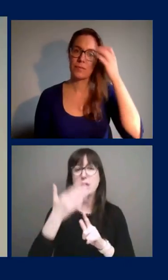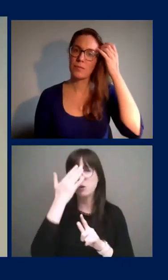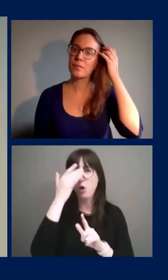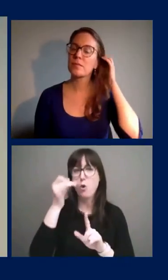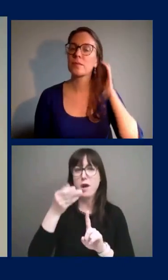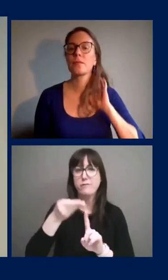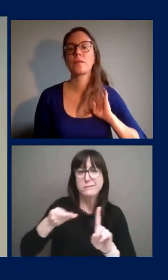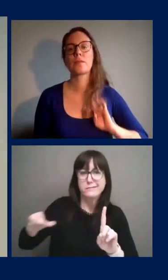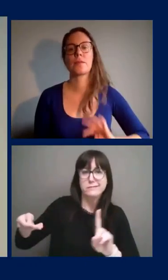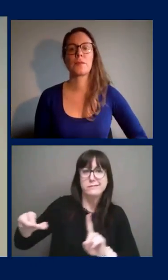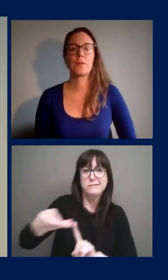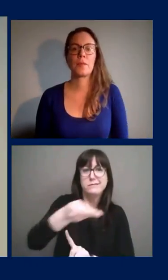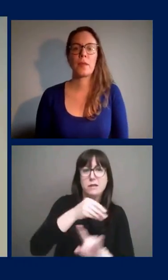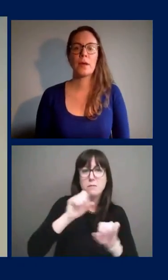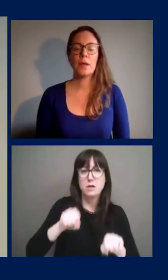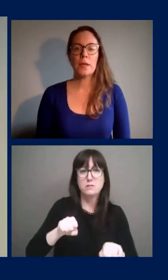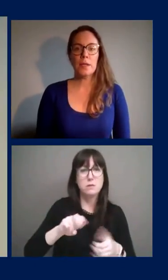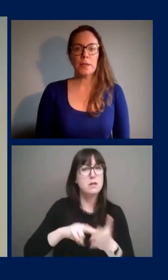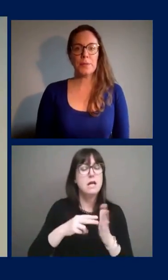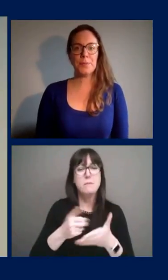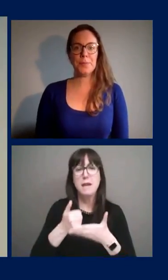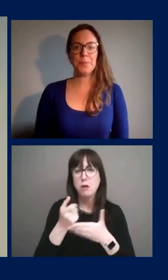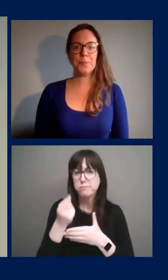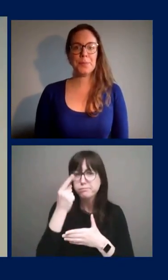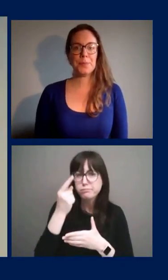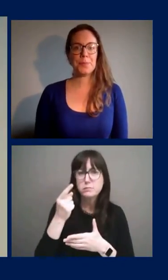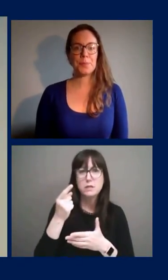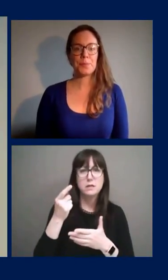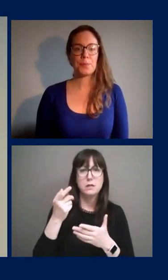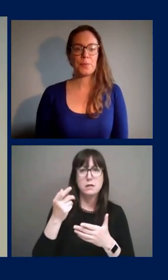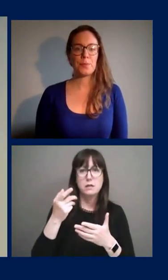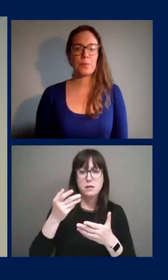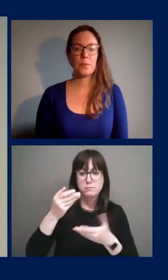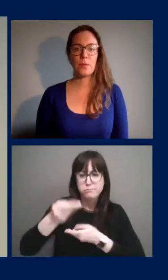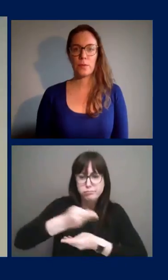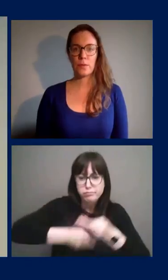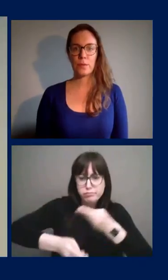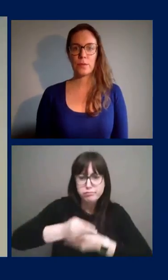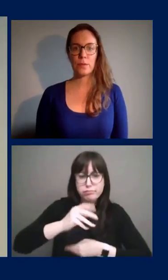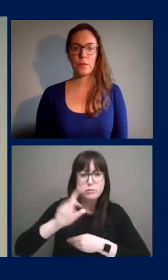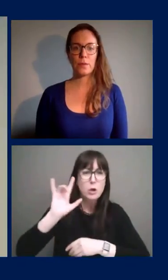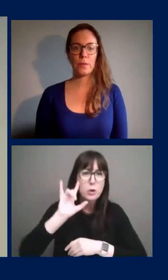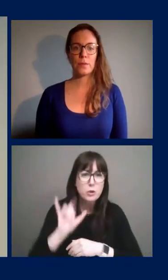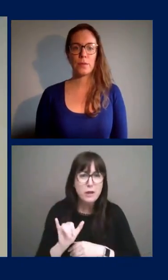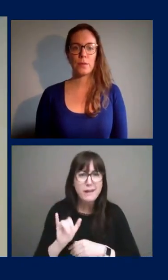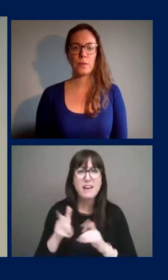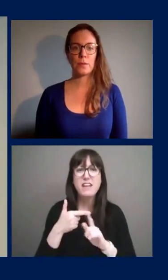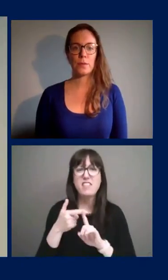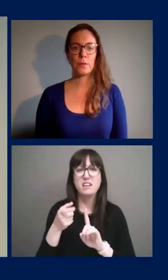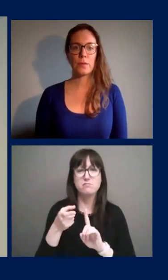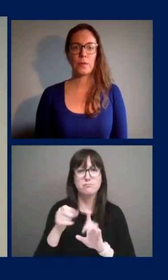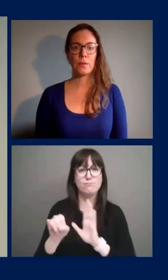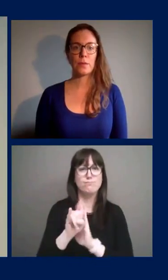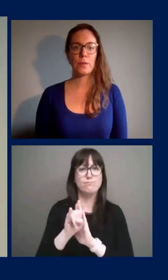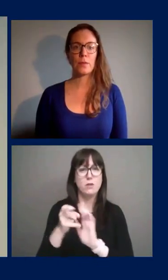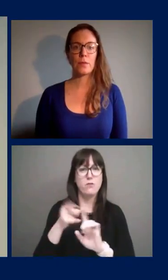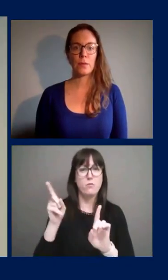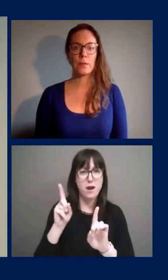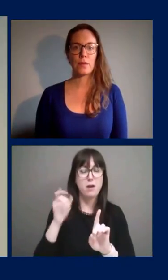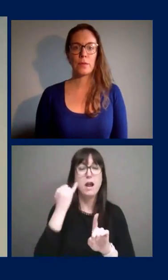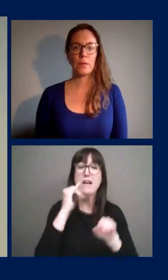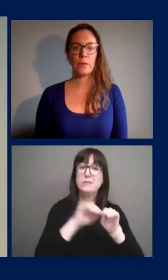detect cases more quickly, understand what transmission is occurring in the community, investigate the source, and identify outbreaks earlier.